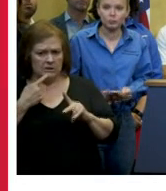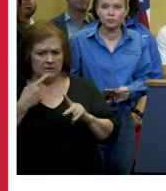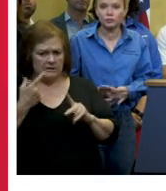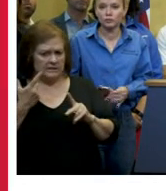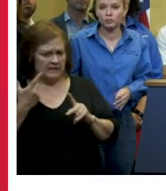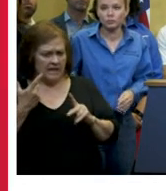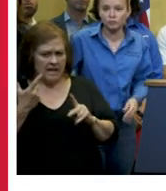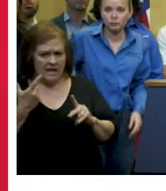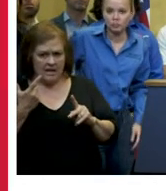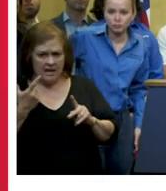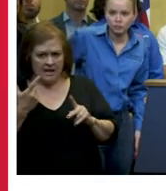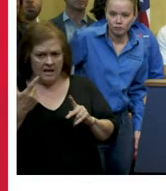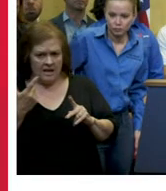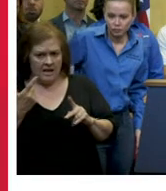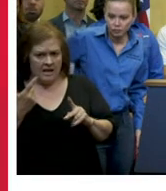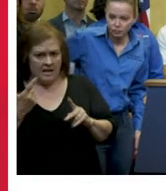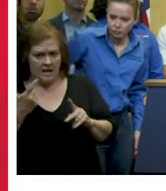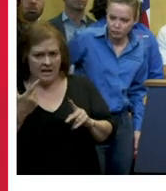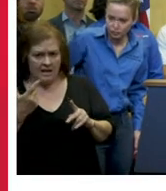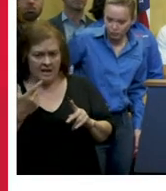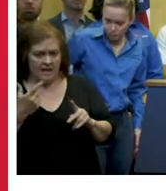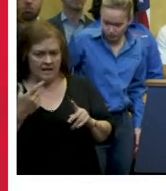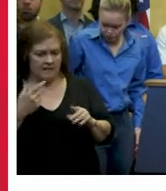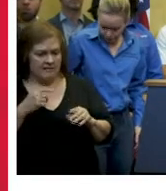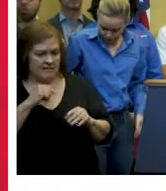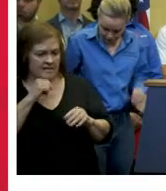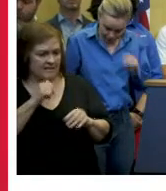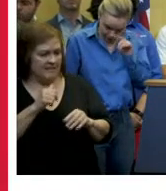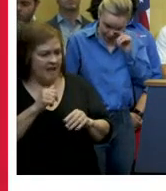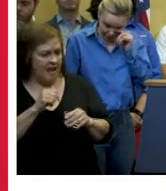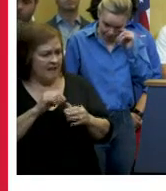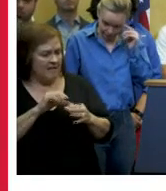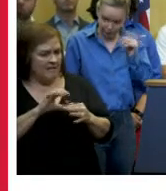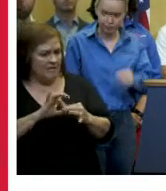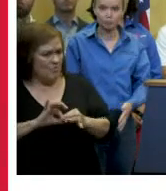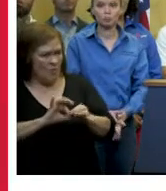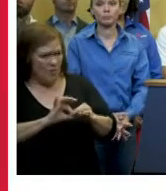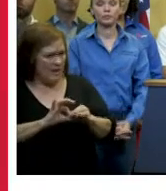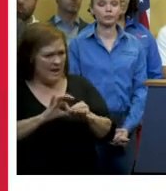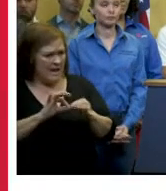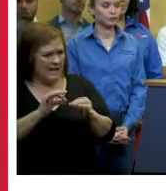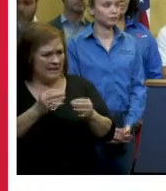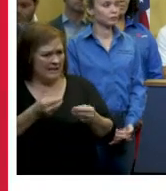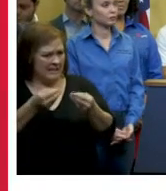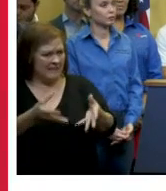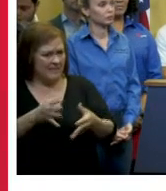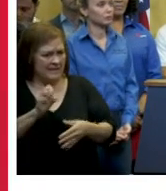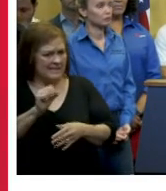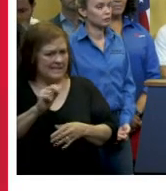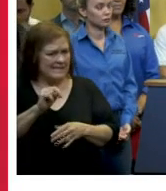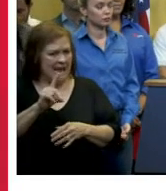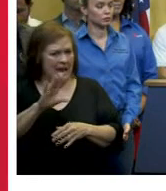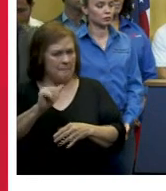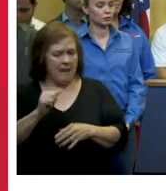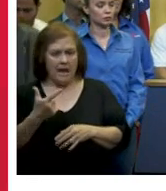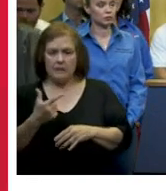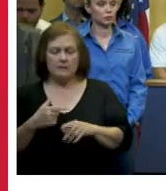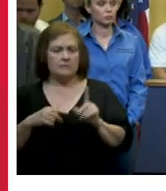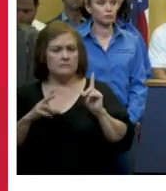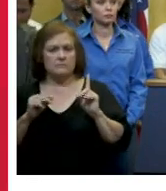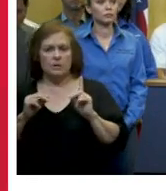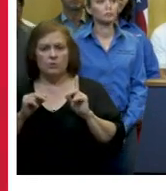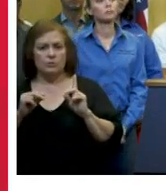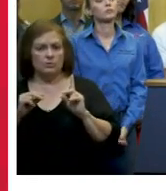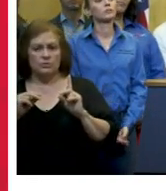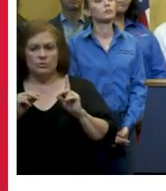volunteer efforts that maybe that there wasn't a coordinated city effort for this what's going on with the city did not uh put forth